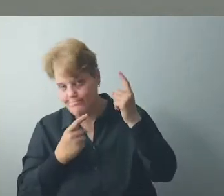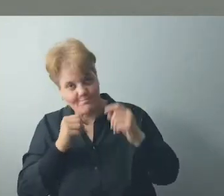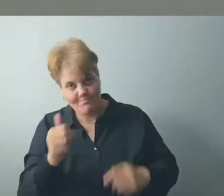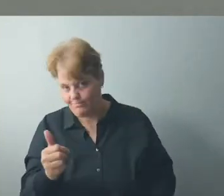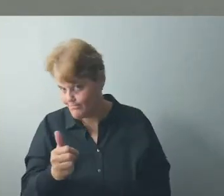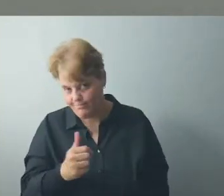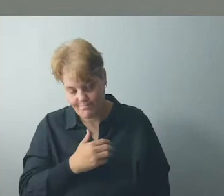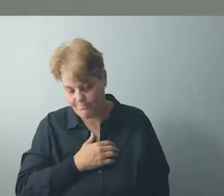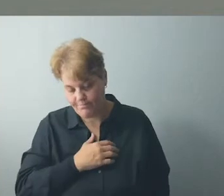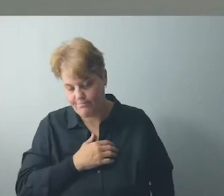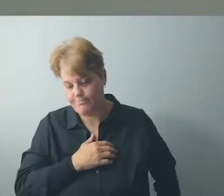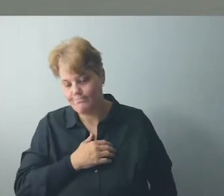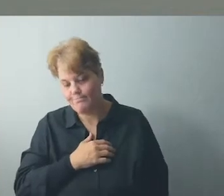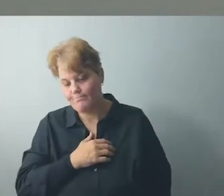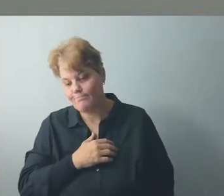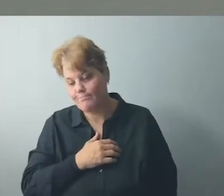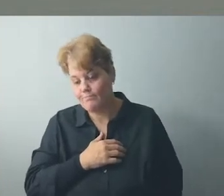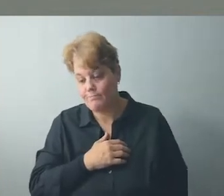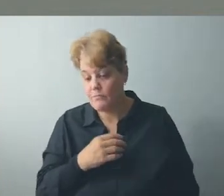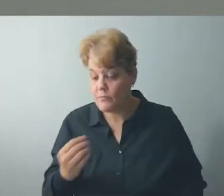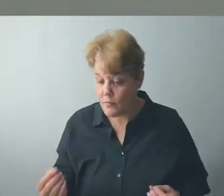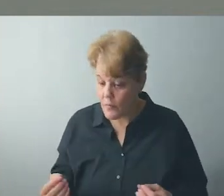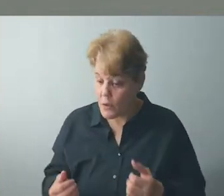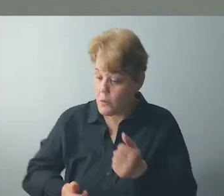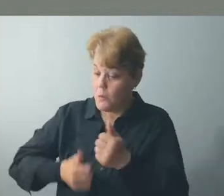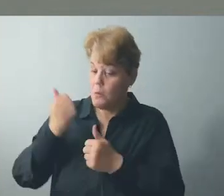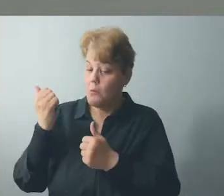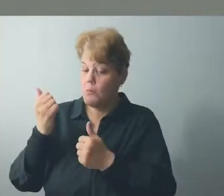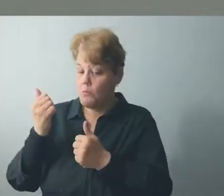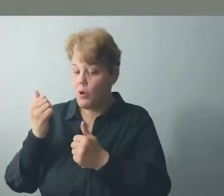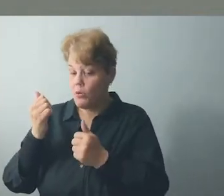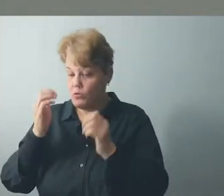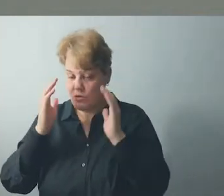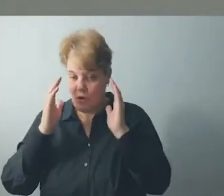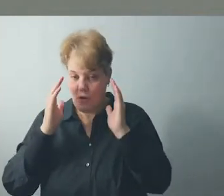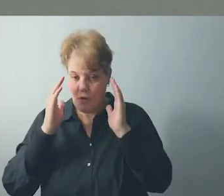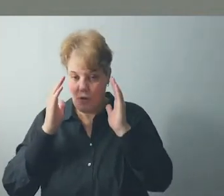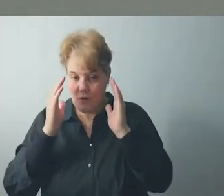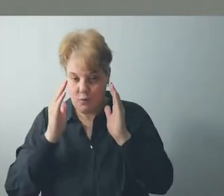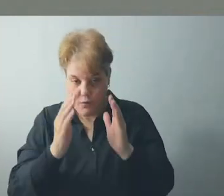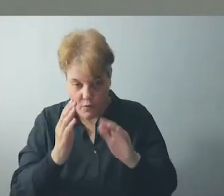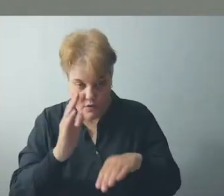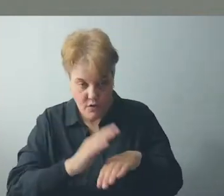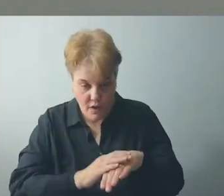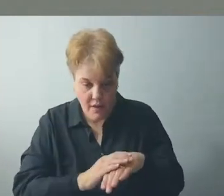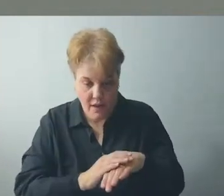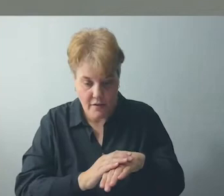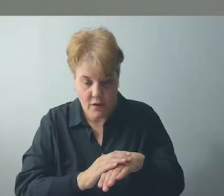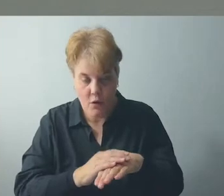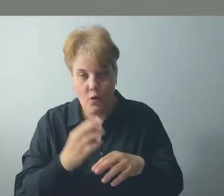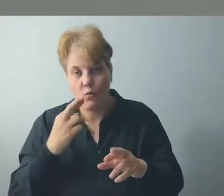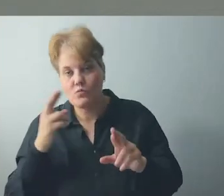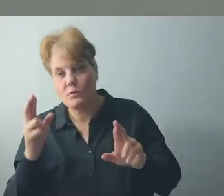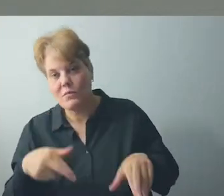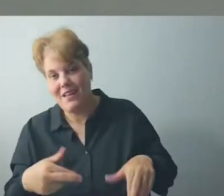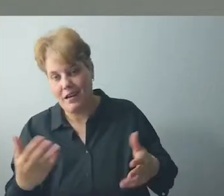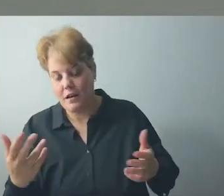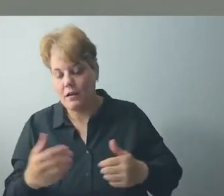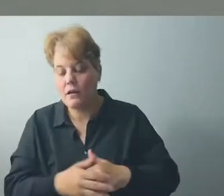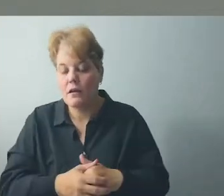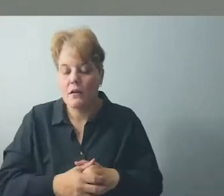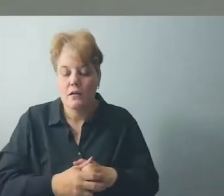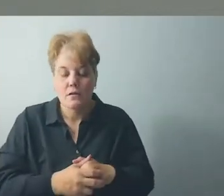the intent to reply. I am guilty of this, the lousy listener. When we focus on